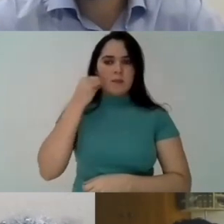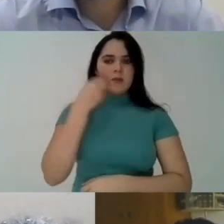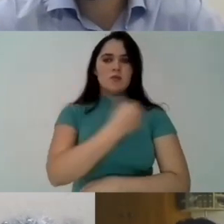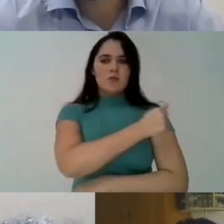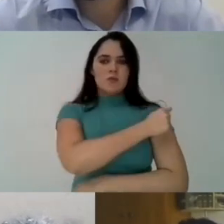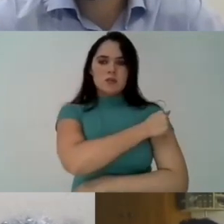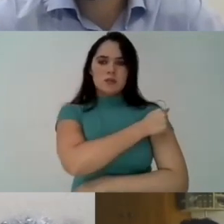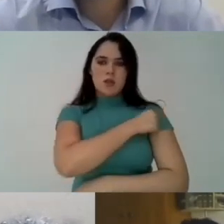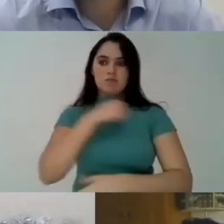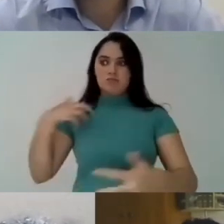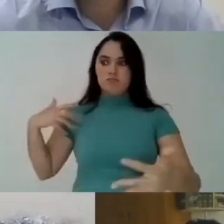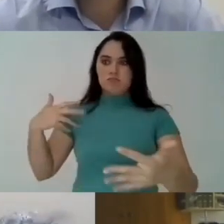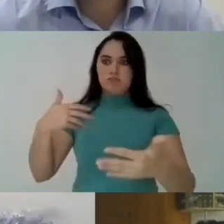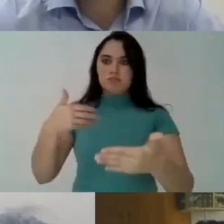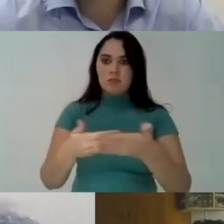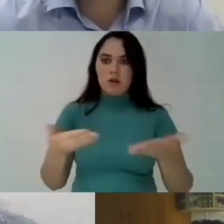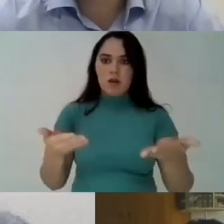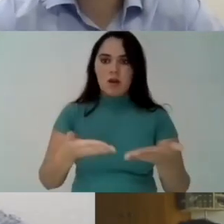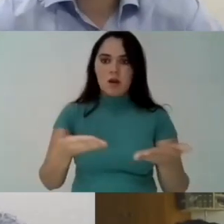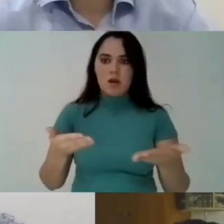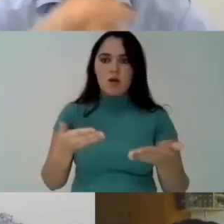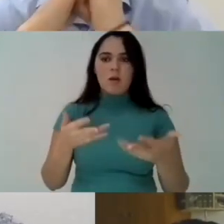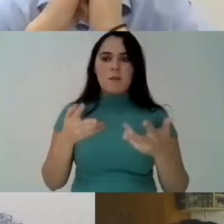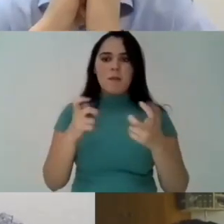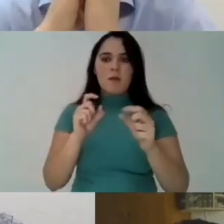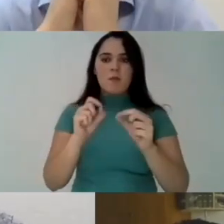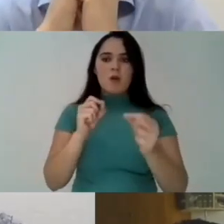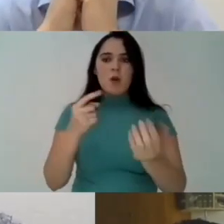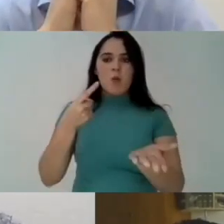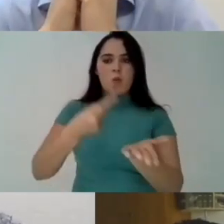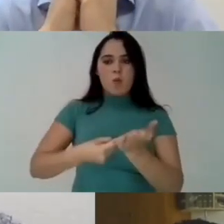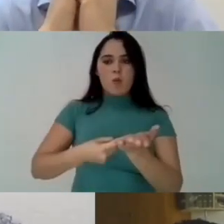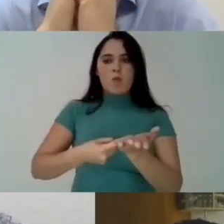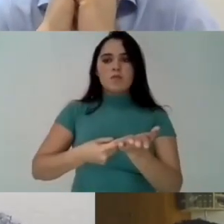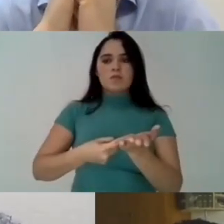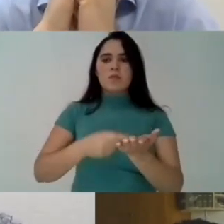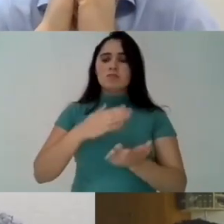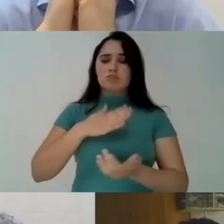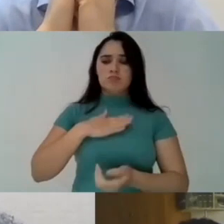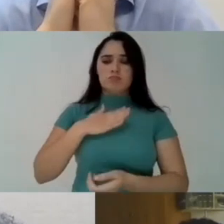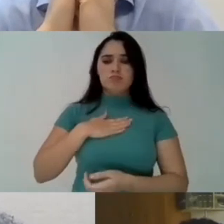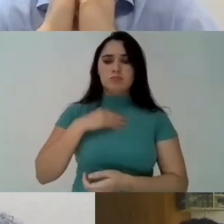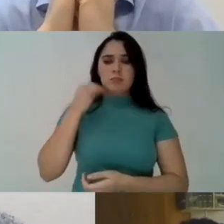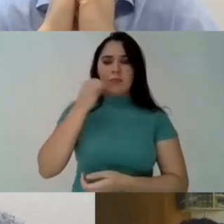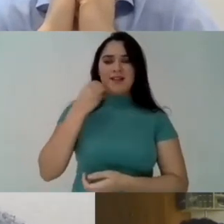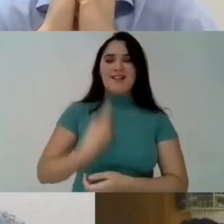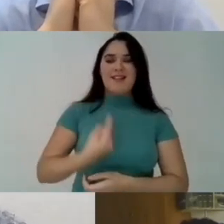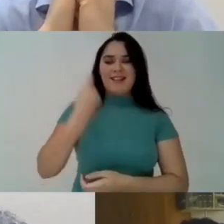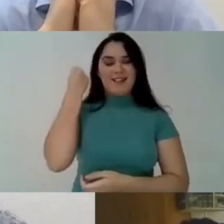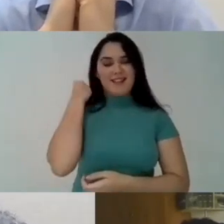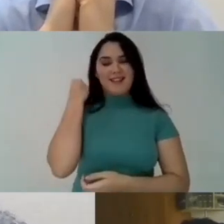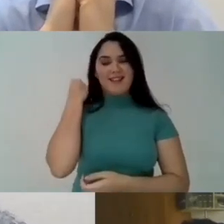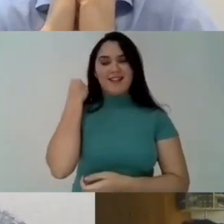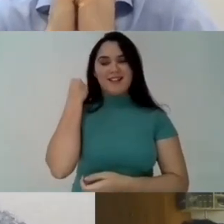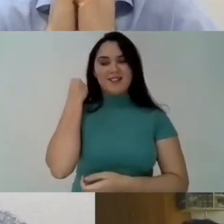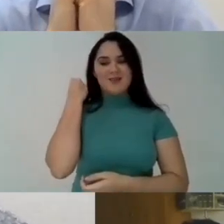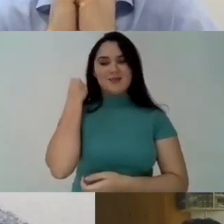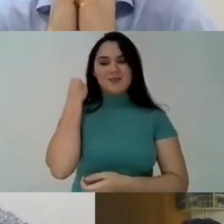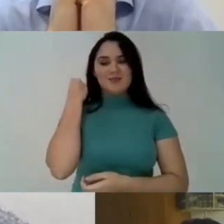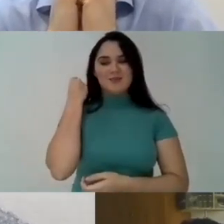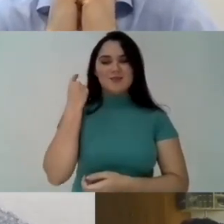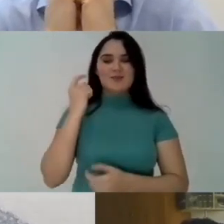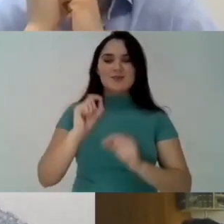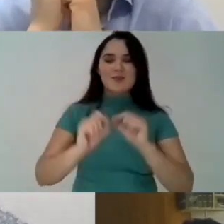to democracy and i believe that now uh the move the student movement is